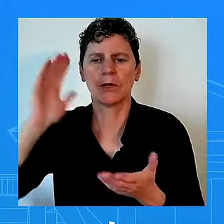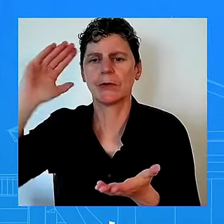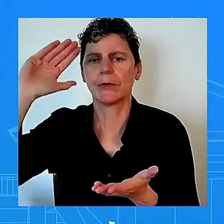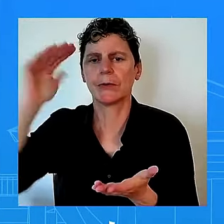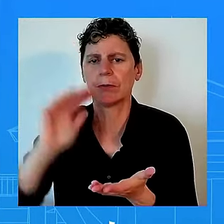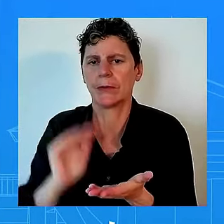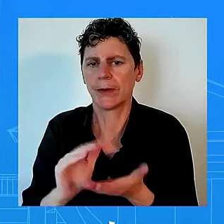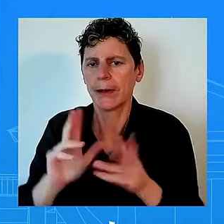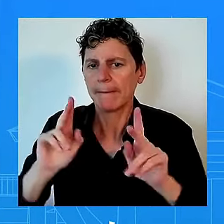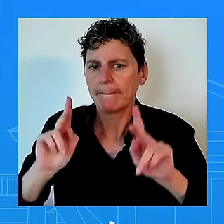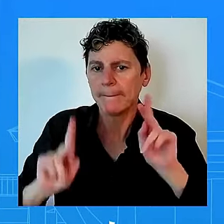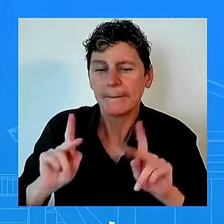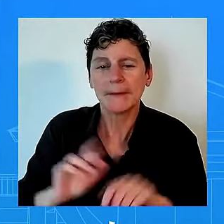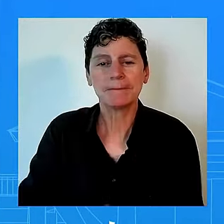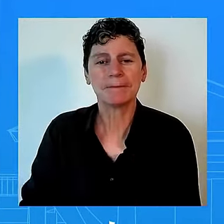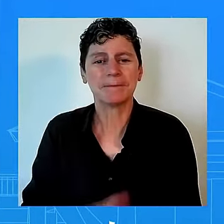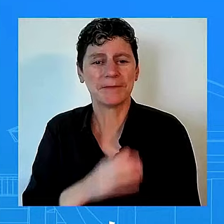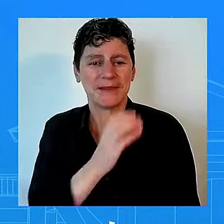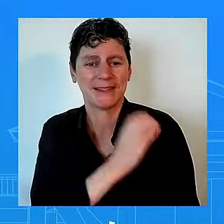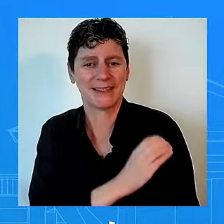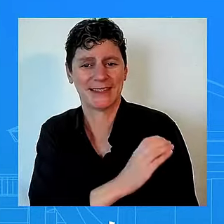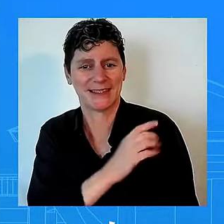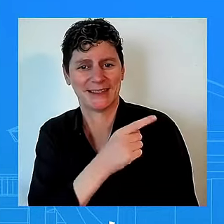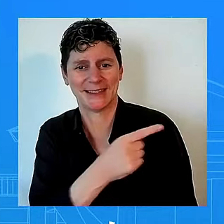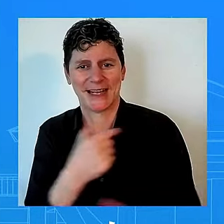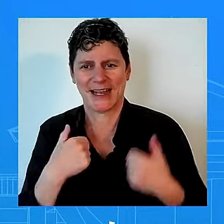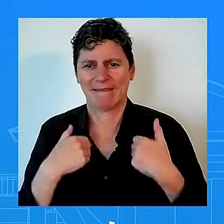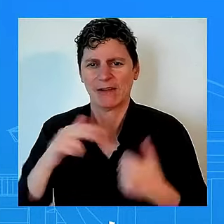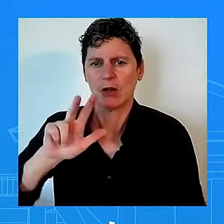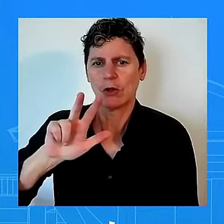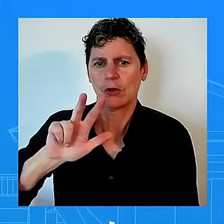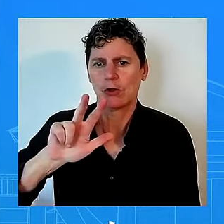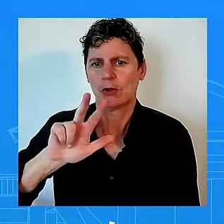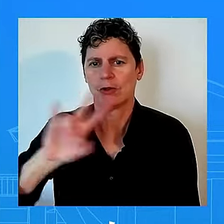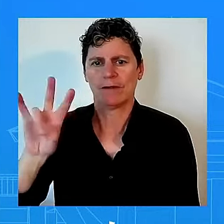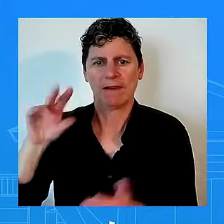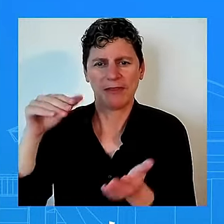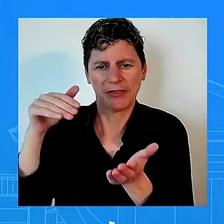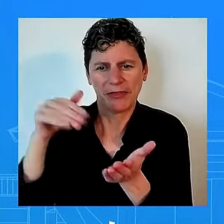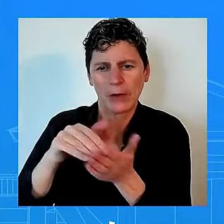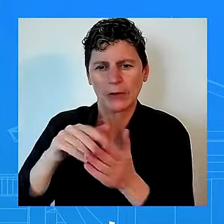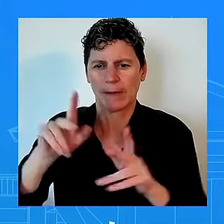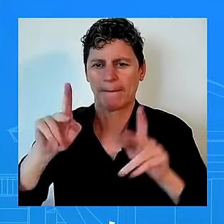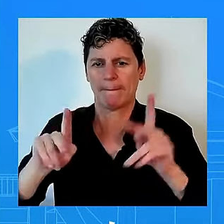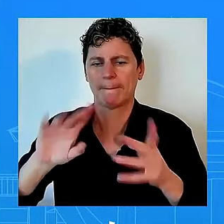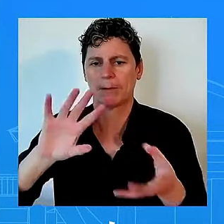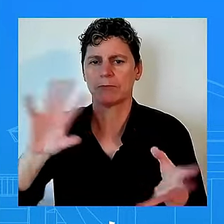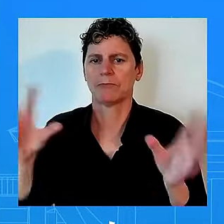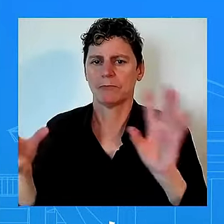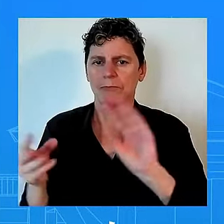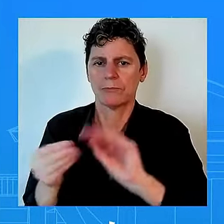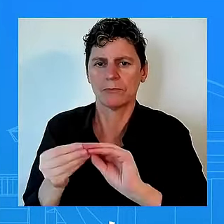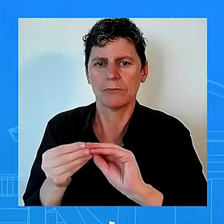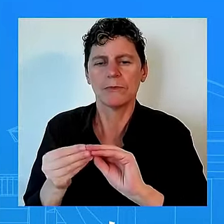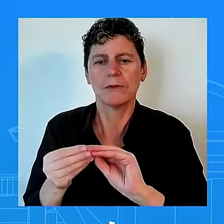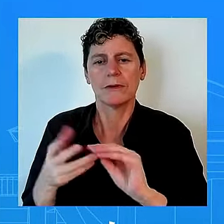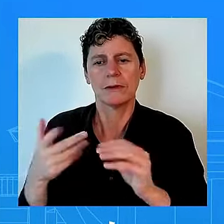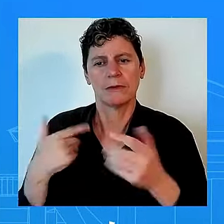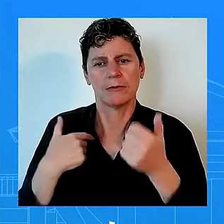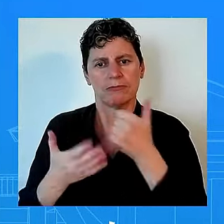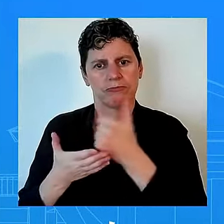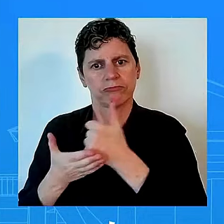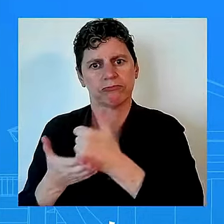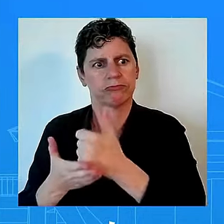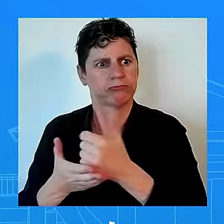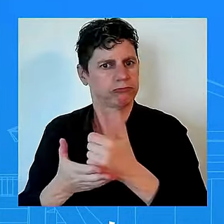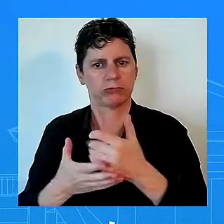we've been working with different jurisdictions across the country and we've provided i just mentioned more than 1.3 billion